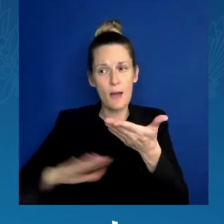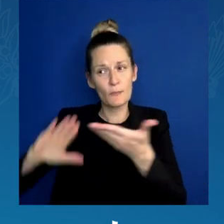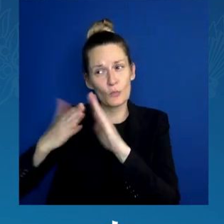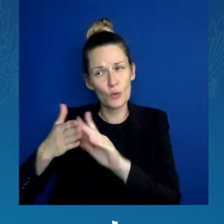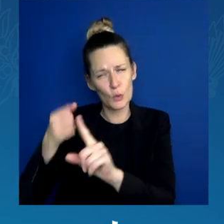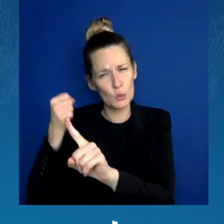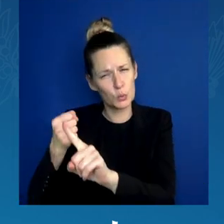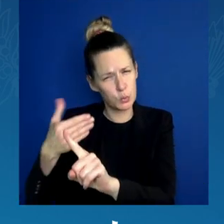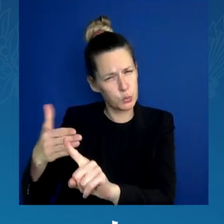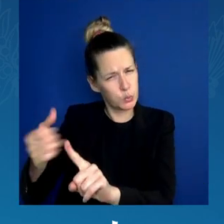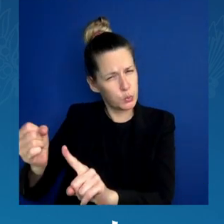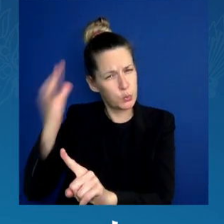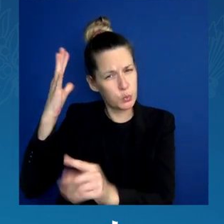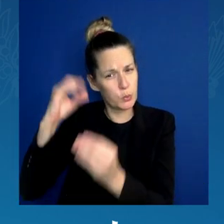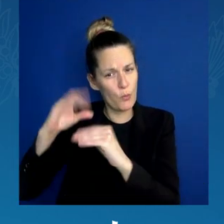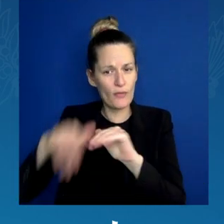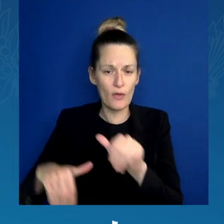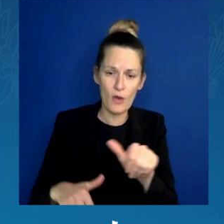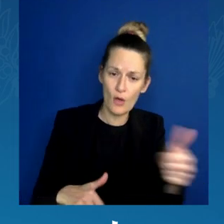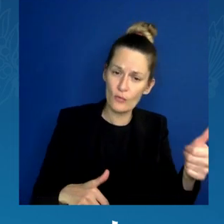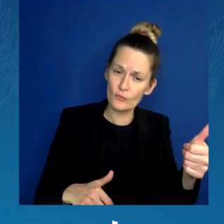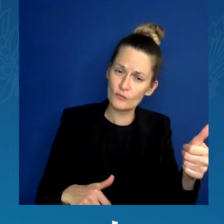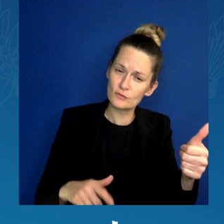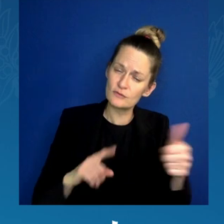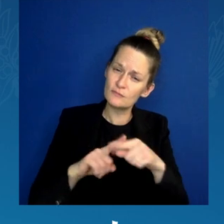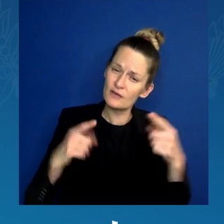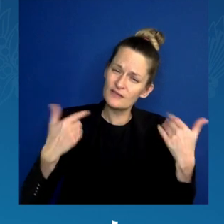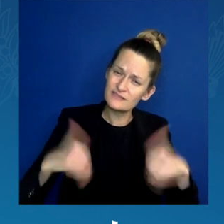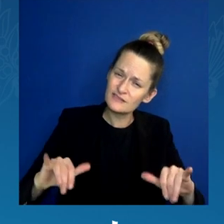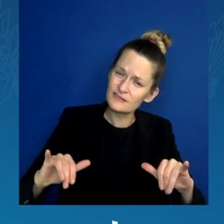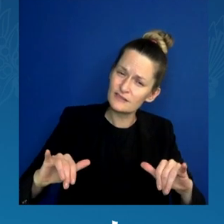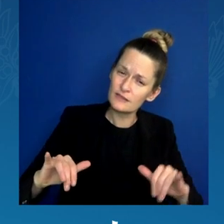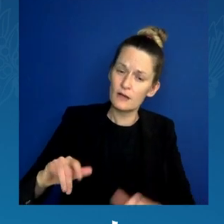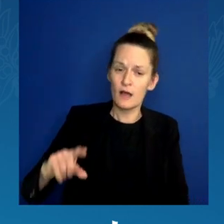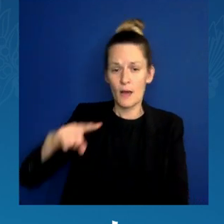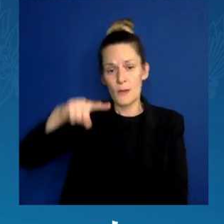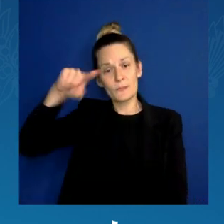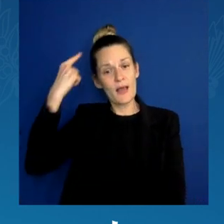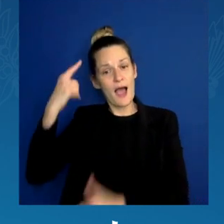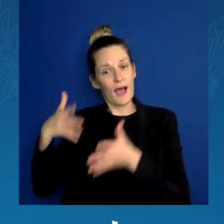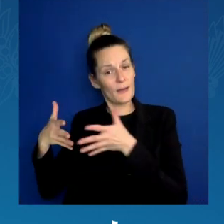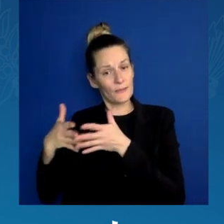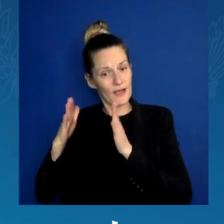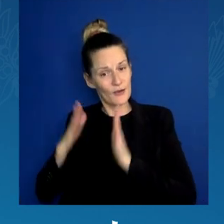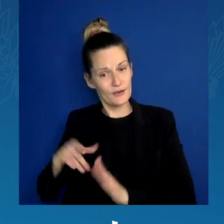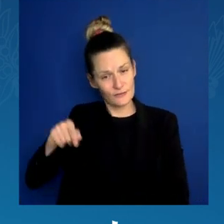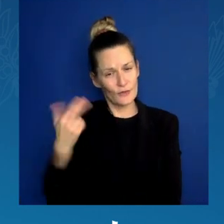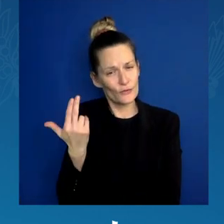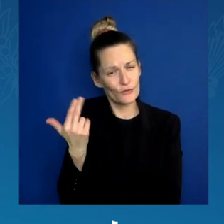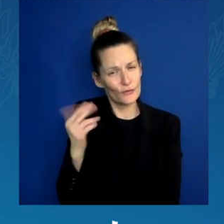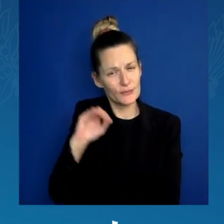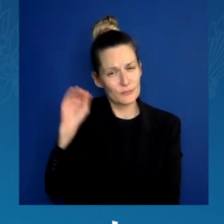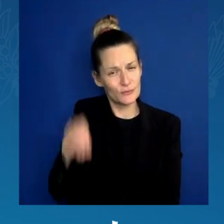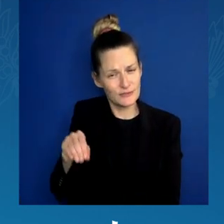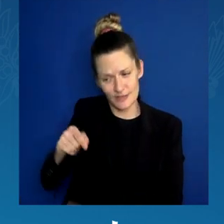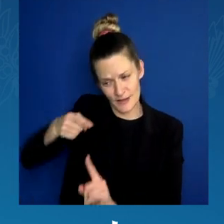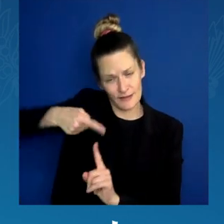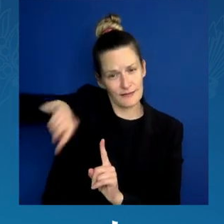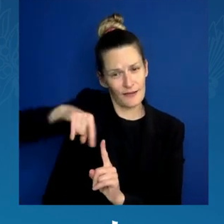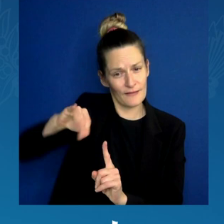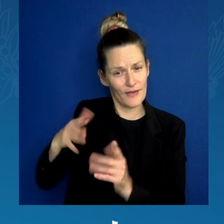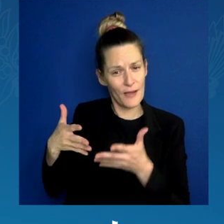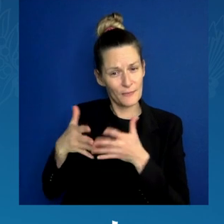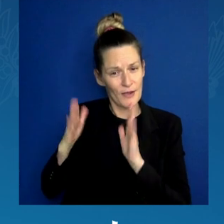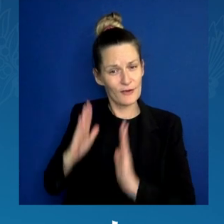Black Americans are 13 percent of our nation's population and 62 percent of homicide victims of gun